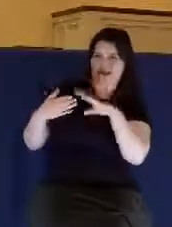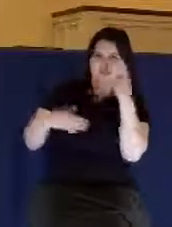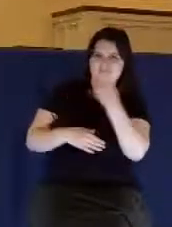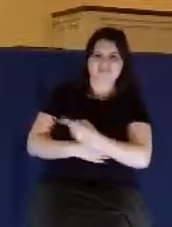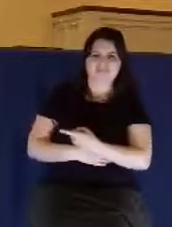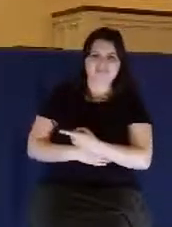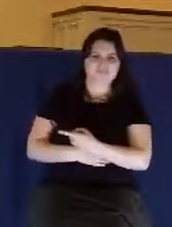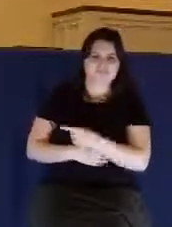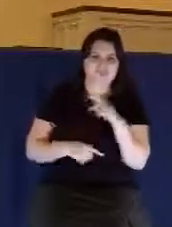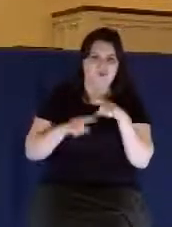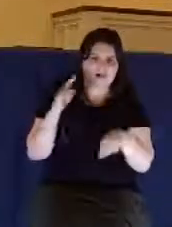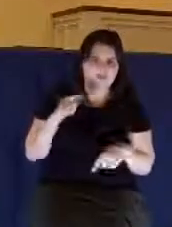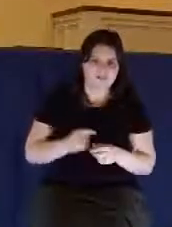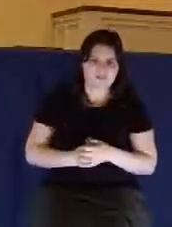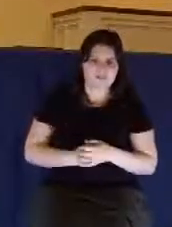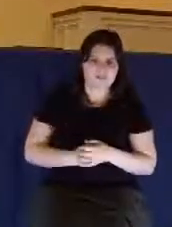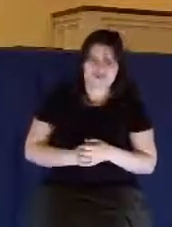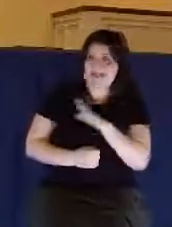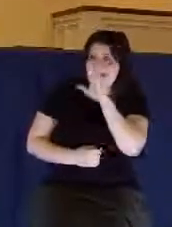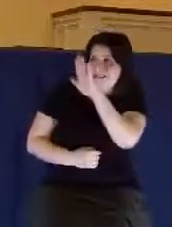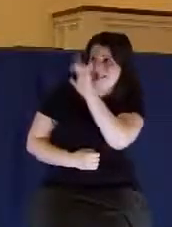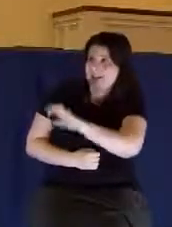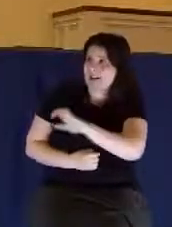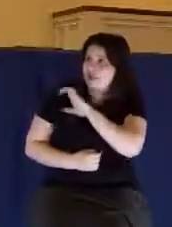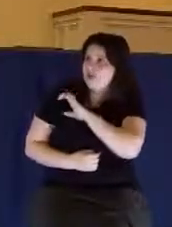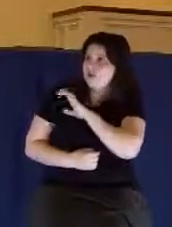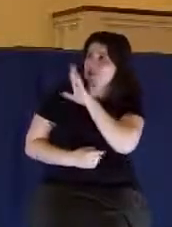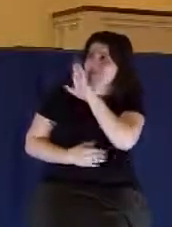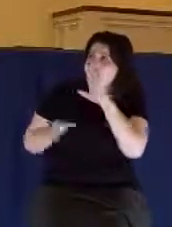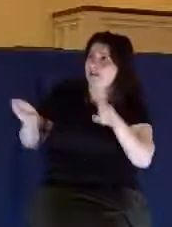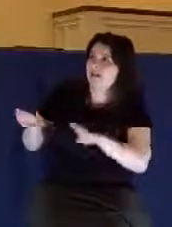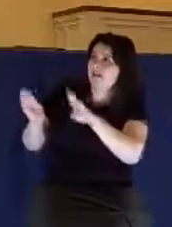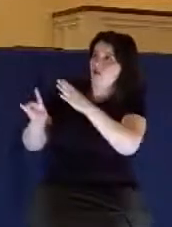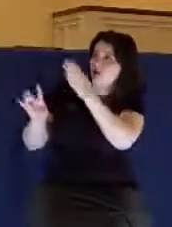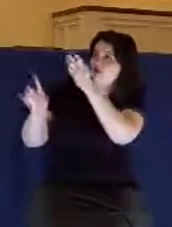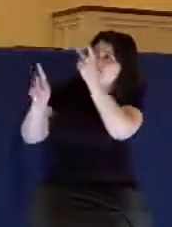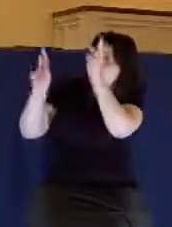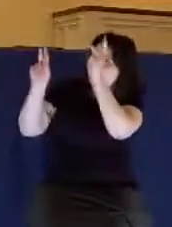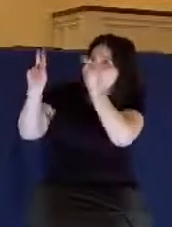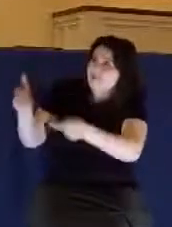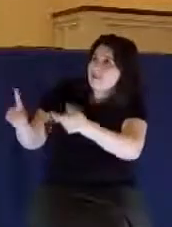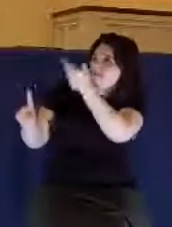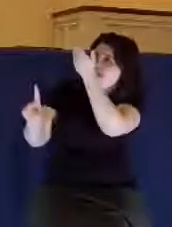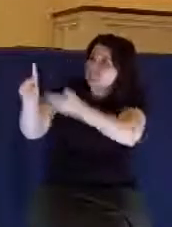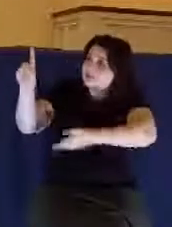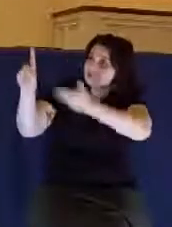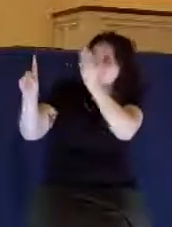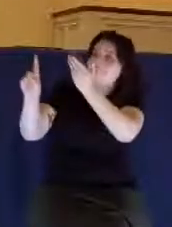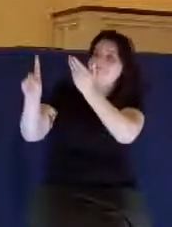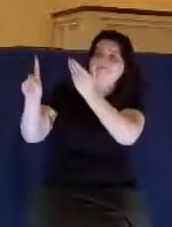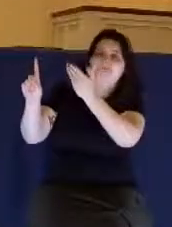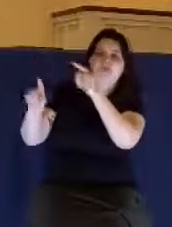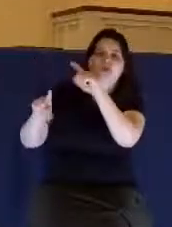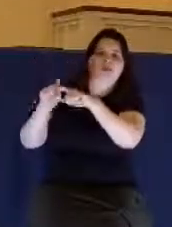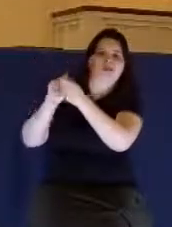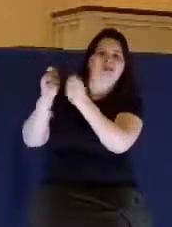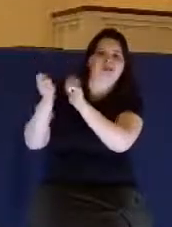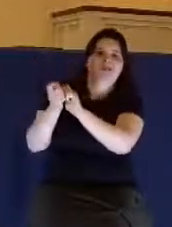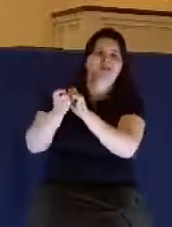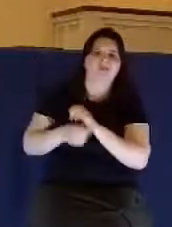ability. His character, his being, his person, it's immutable. You can't